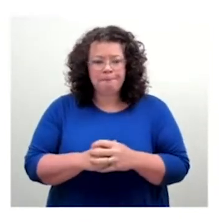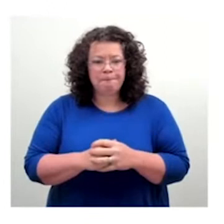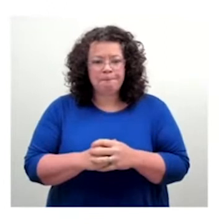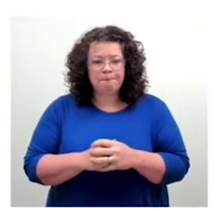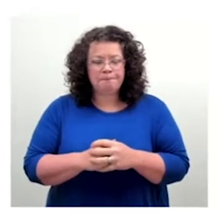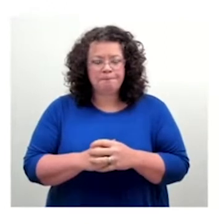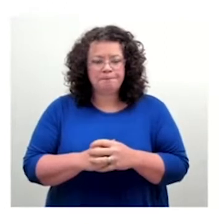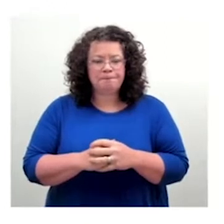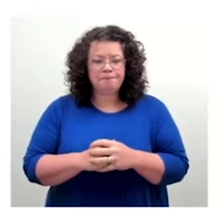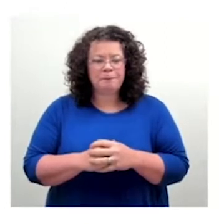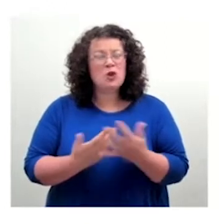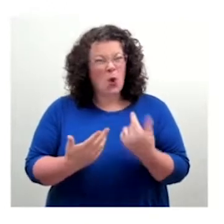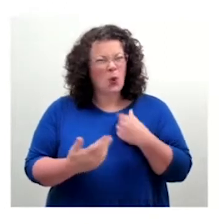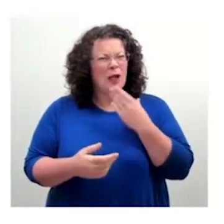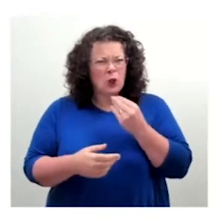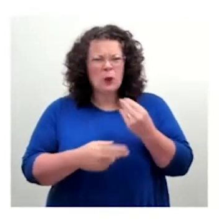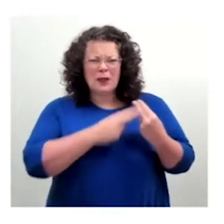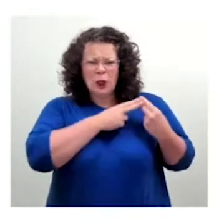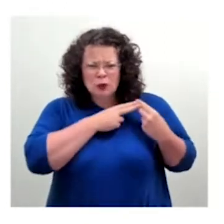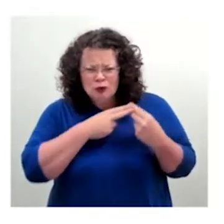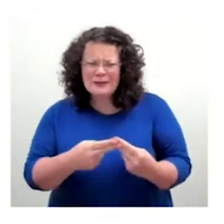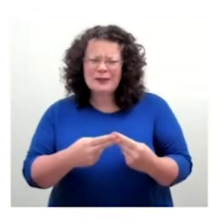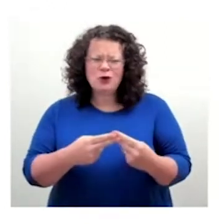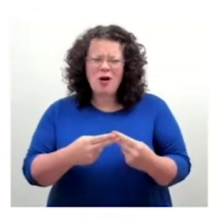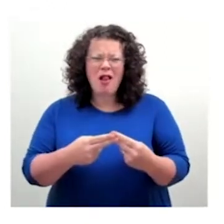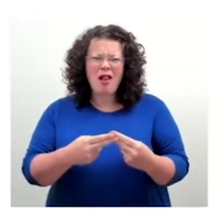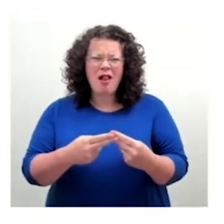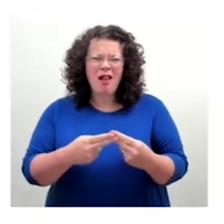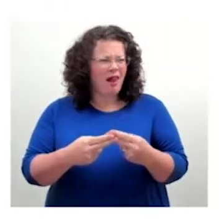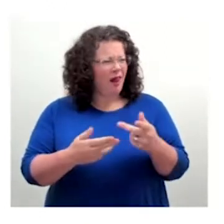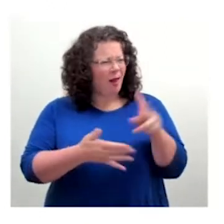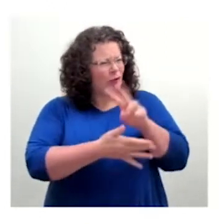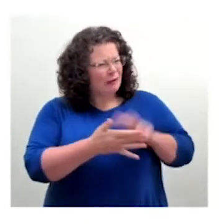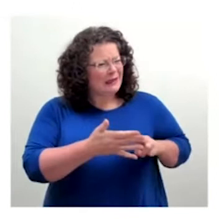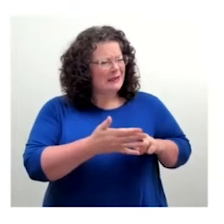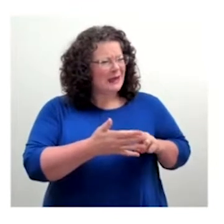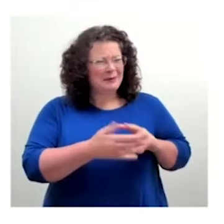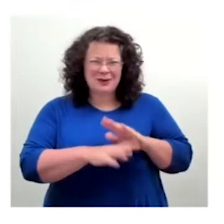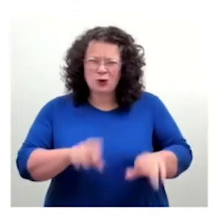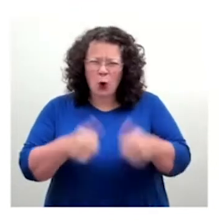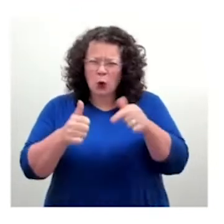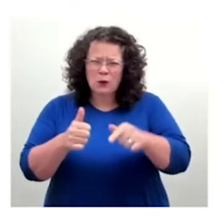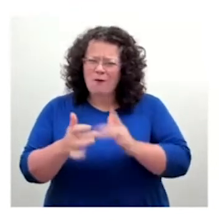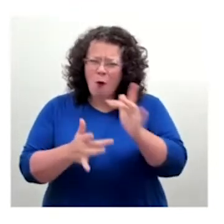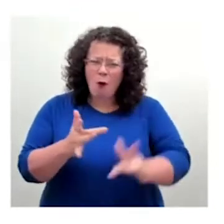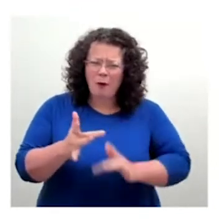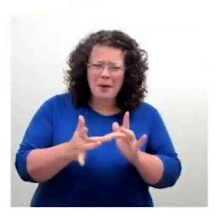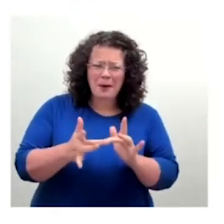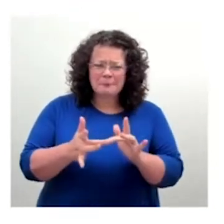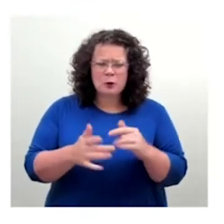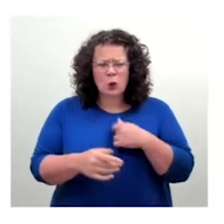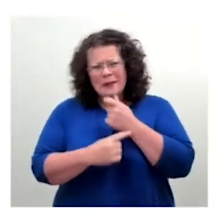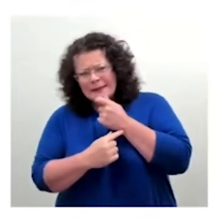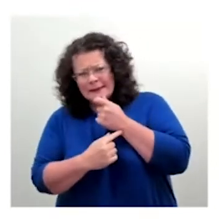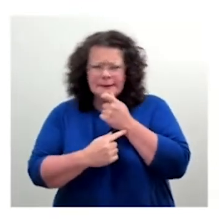And so we had this opportunity to sort of look at that and maybe explore having our own typeface, or at least optimizing and improving what we had. So